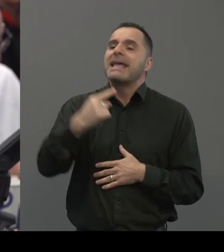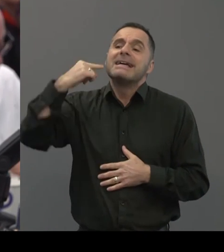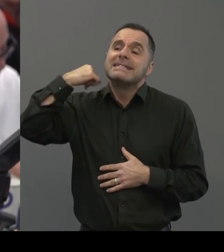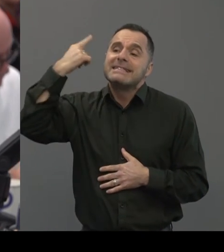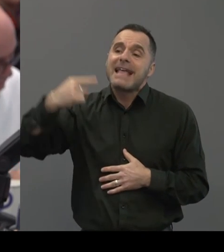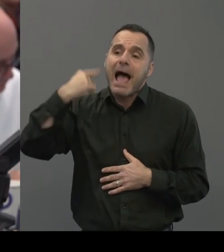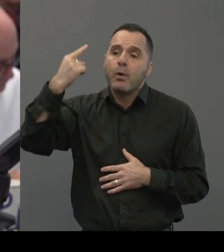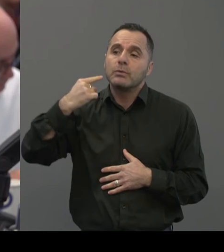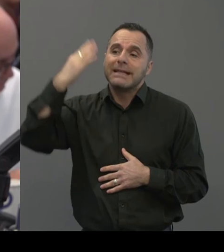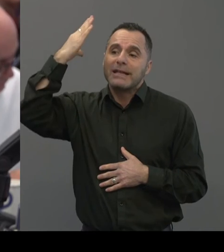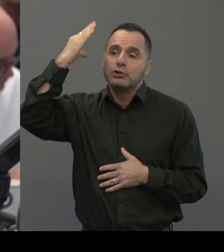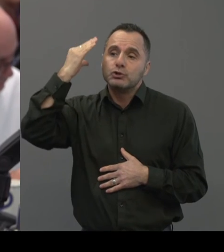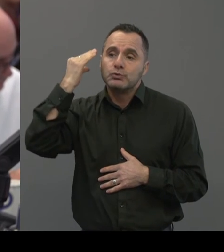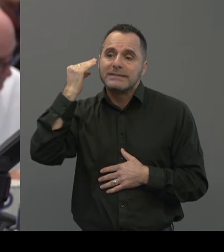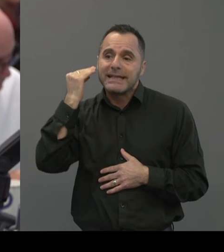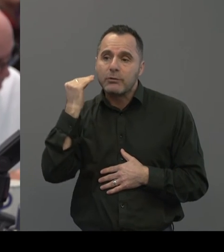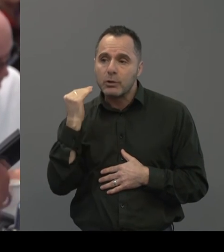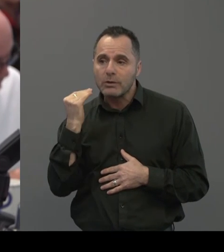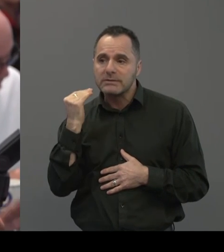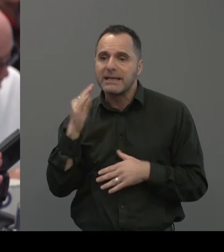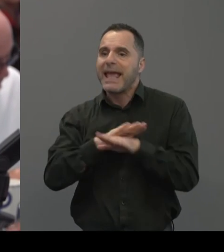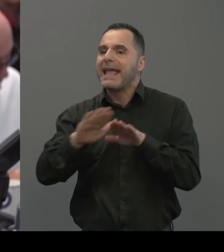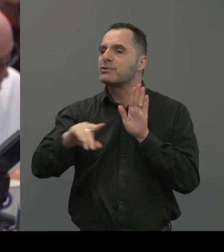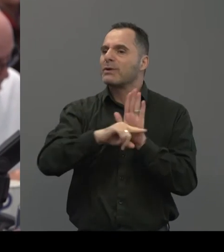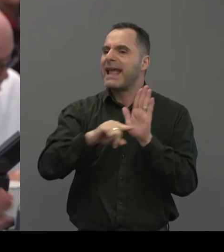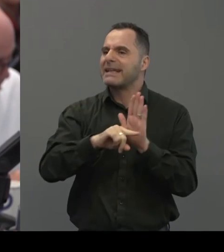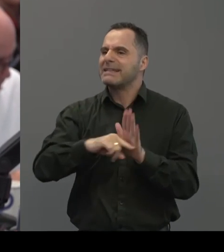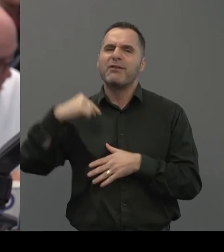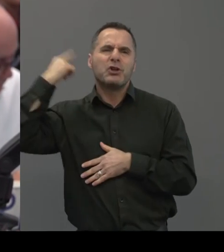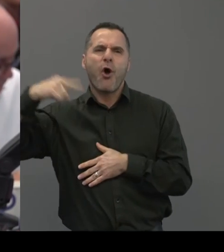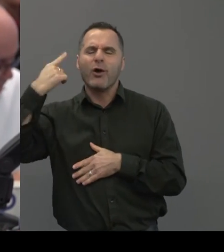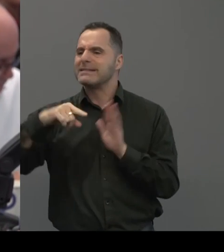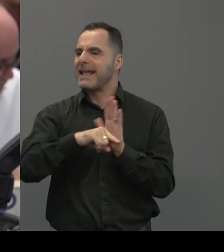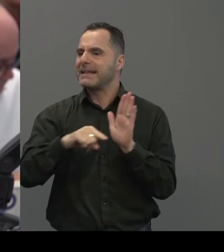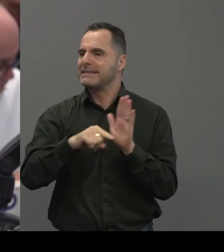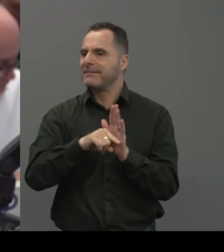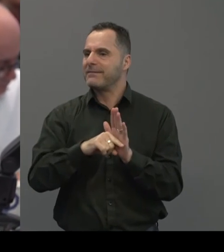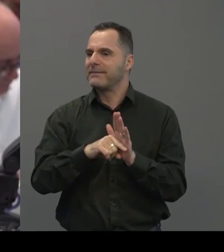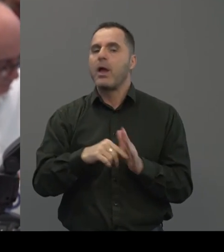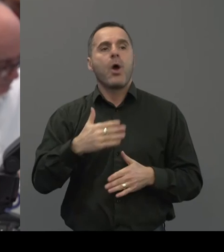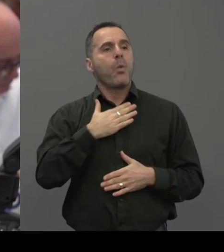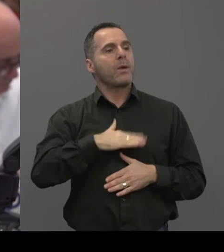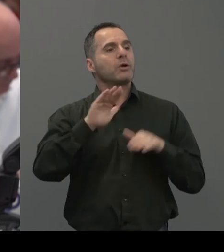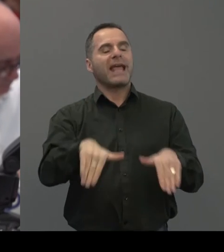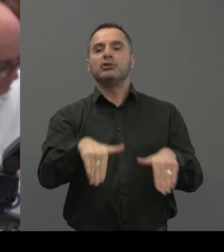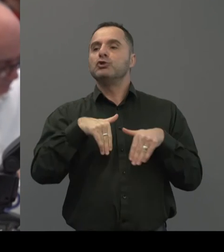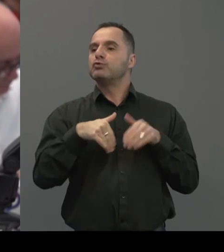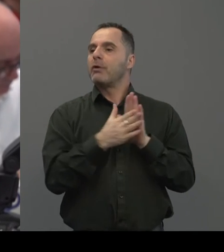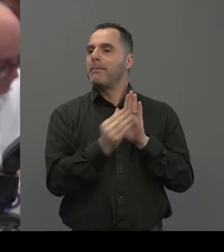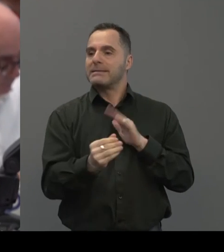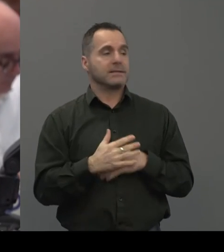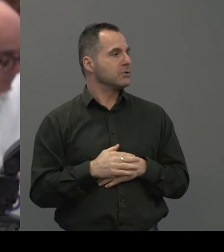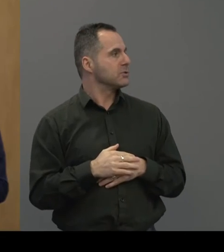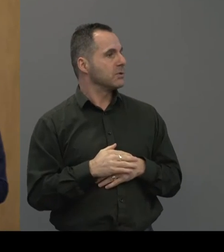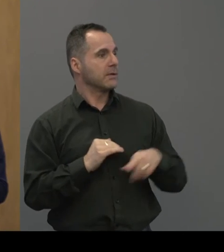induced hearing loss. It's a, it's not a negative message. It's a neutral message. My husband